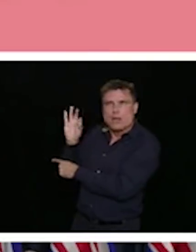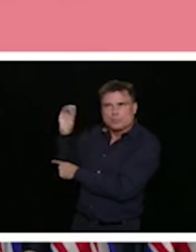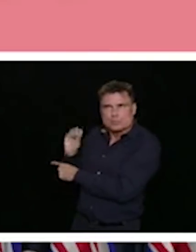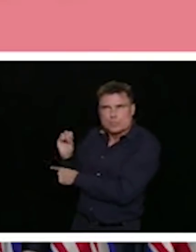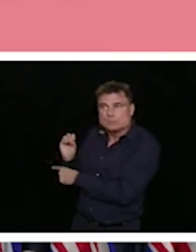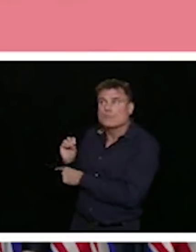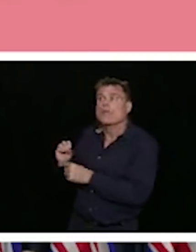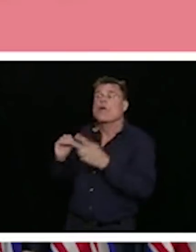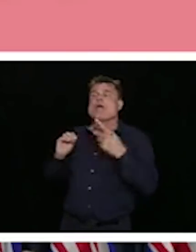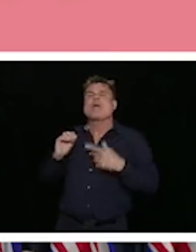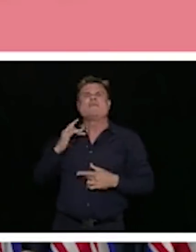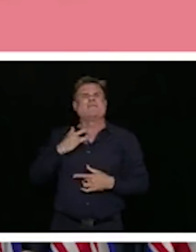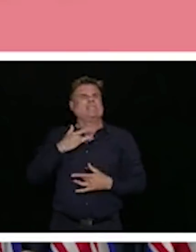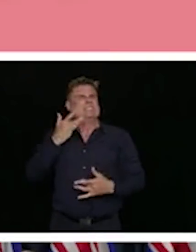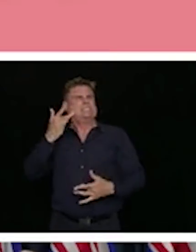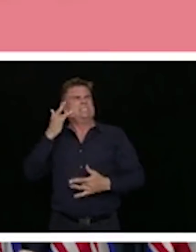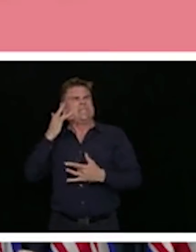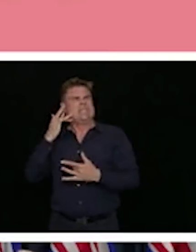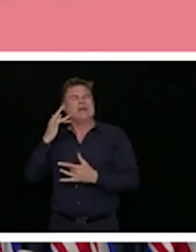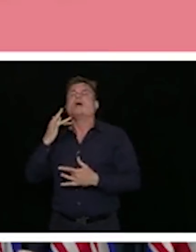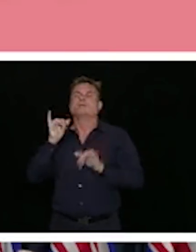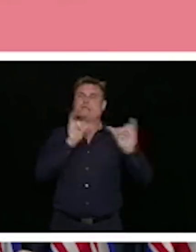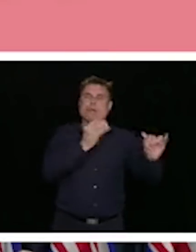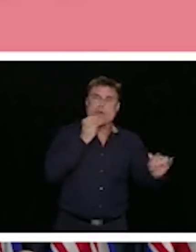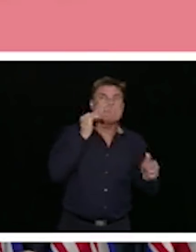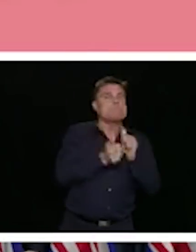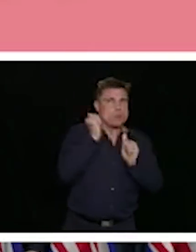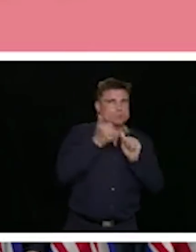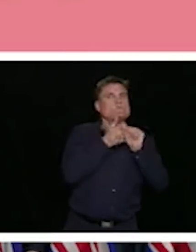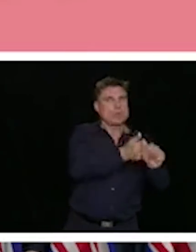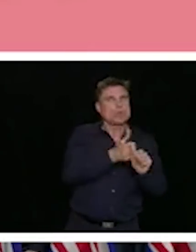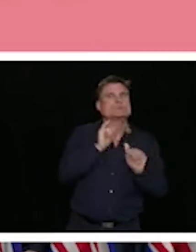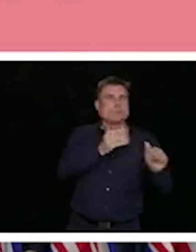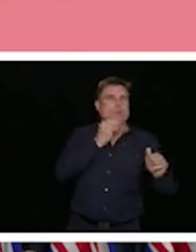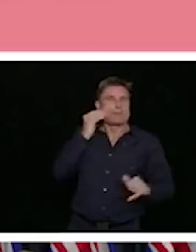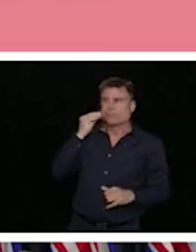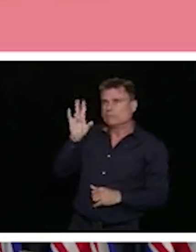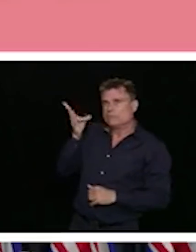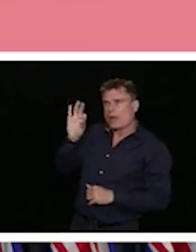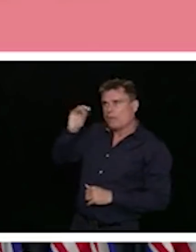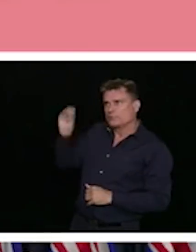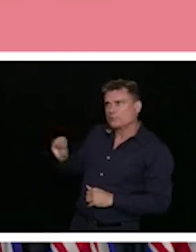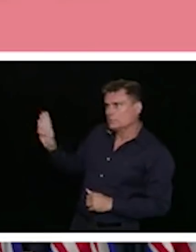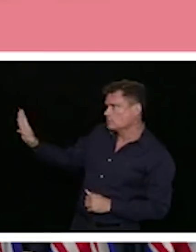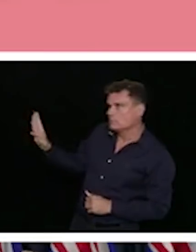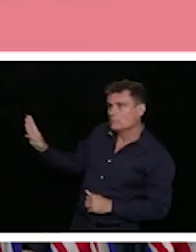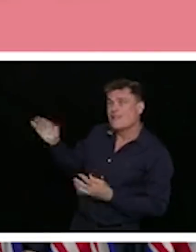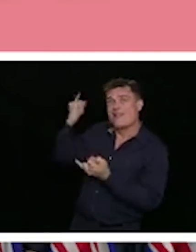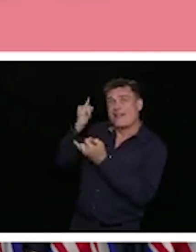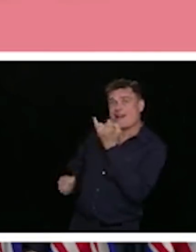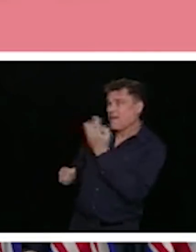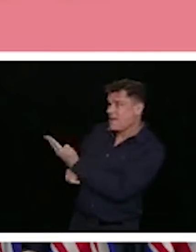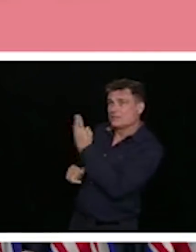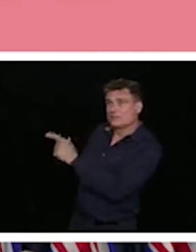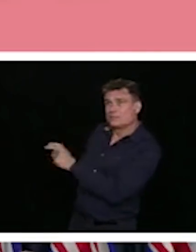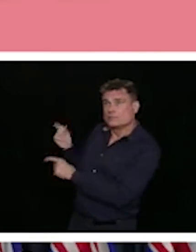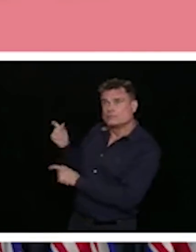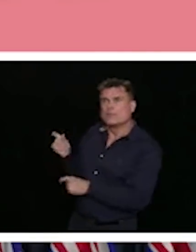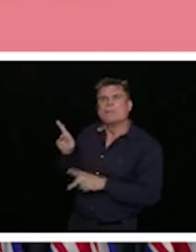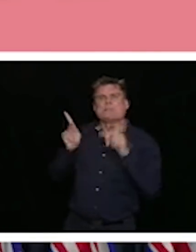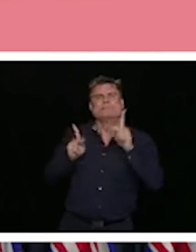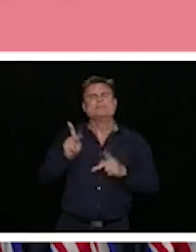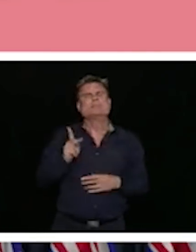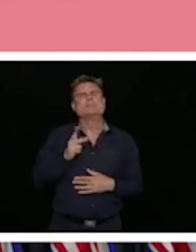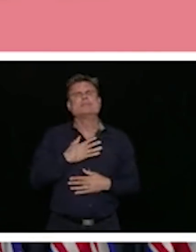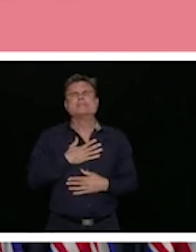do you have the means to This speaks to things like having sick leave at work or having a culture at your work that allows you to stay